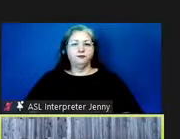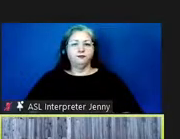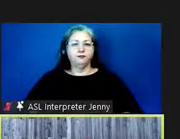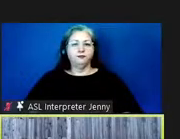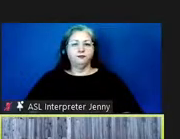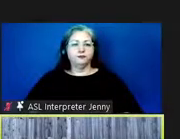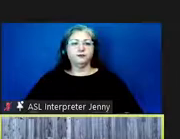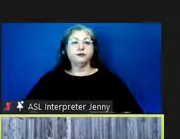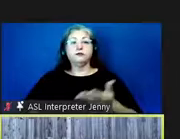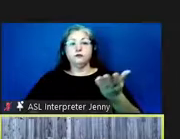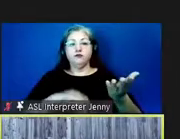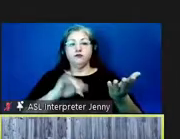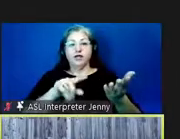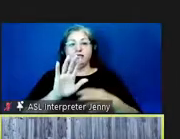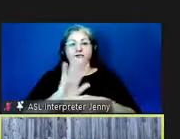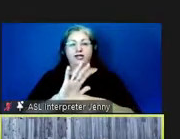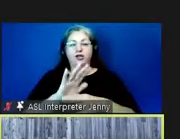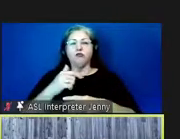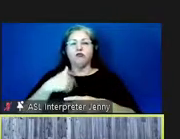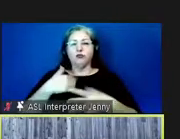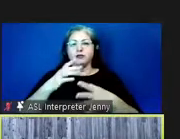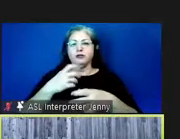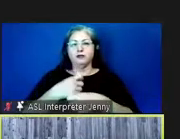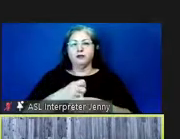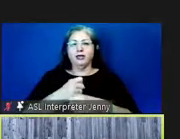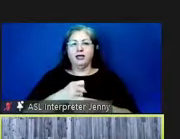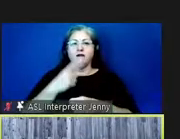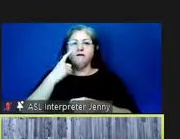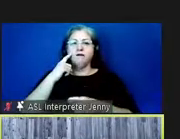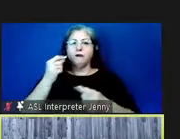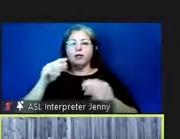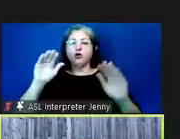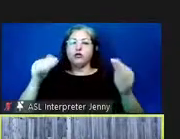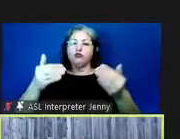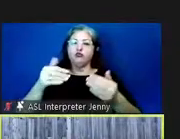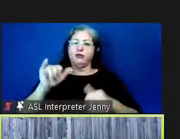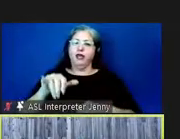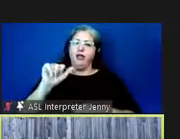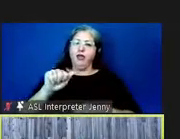you're this is a video that we made to introduce the app